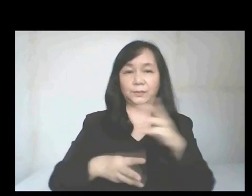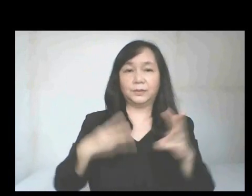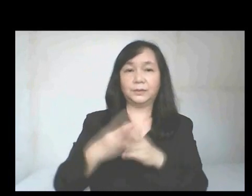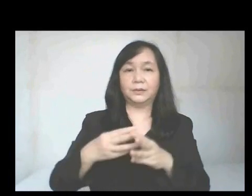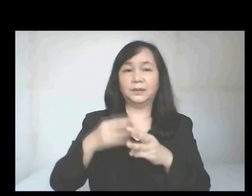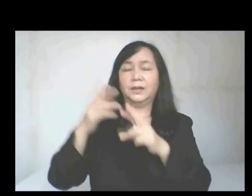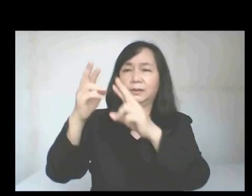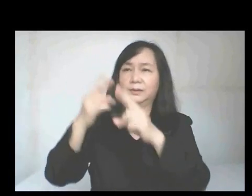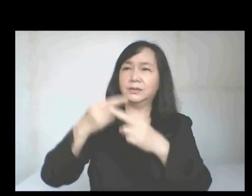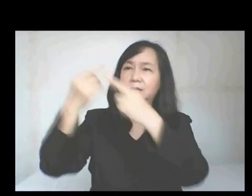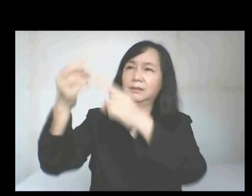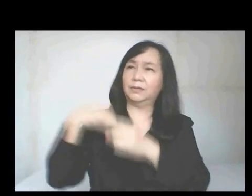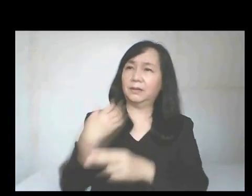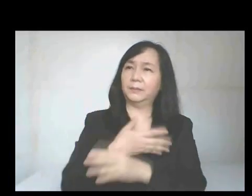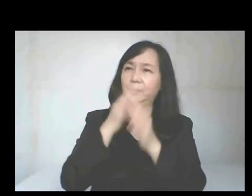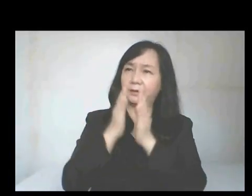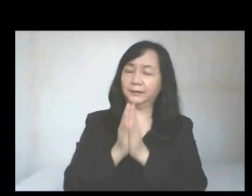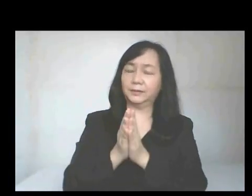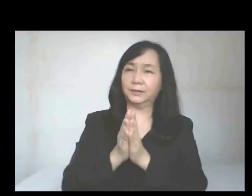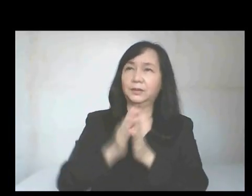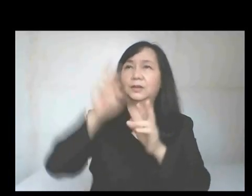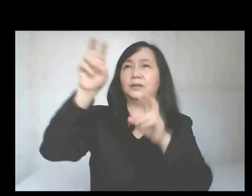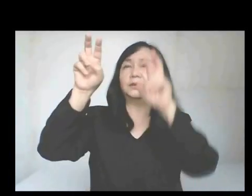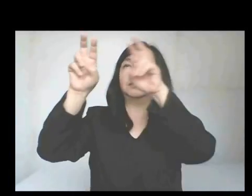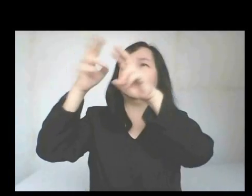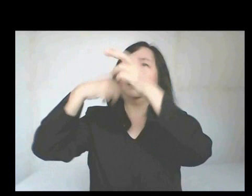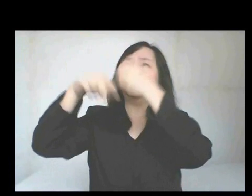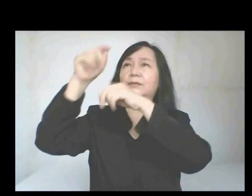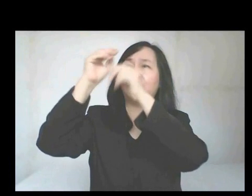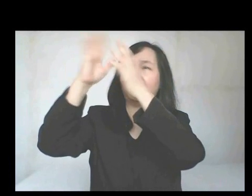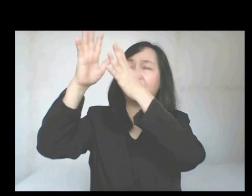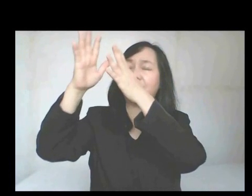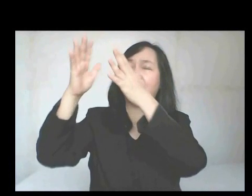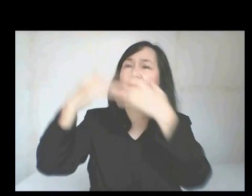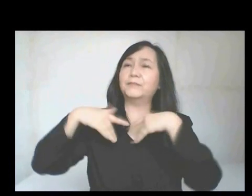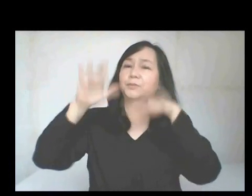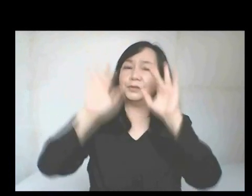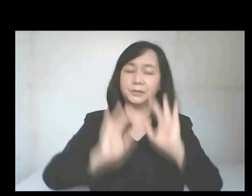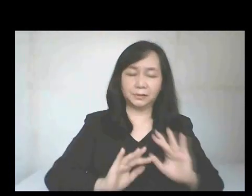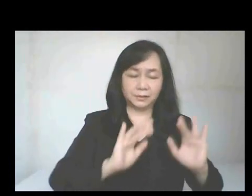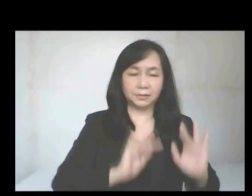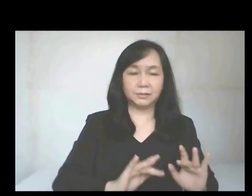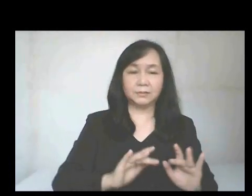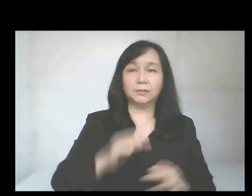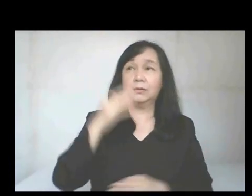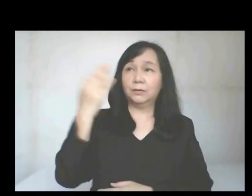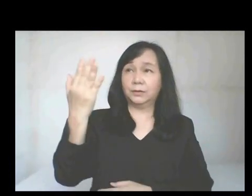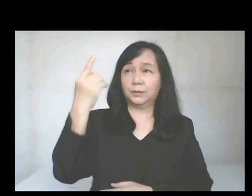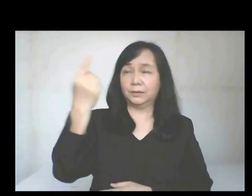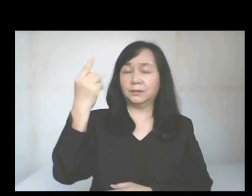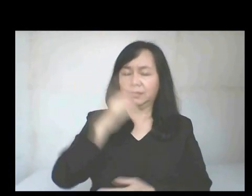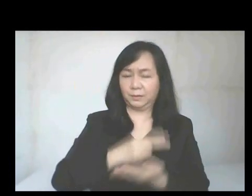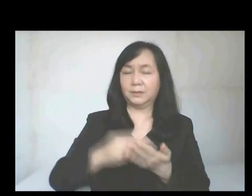the world, receive our prayer. You are seated at the right hand of the Father, have mercy on us. For you